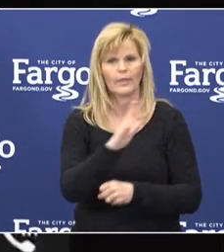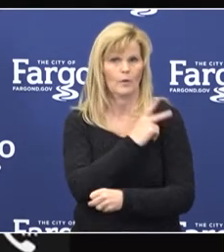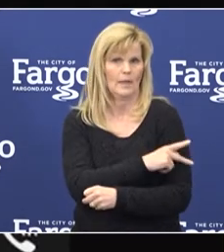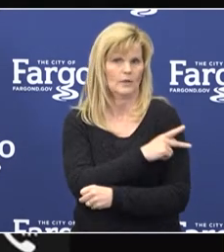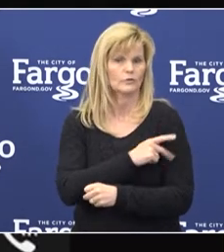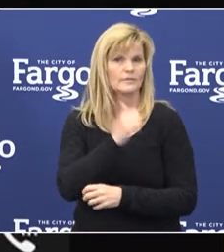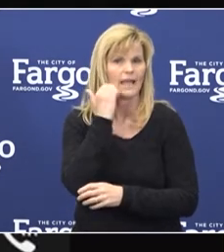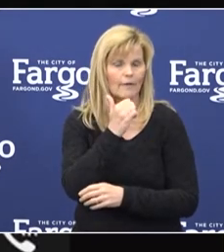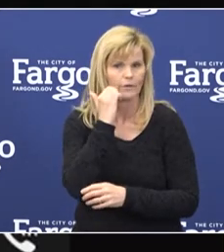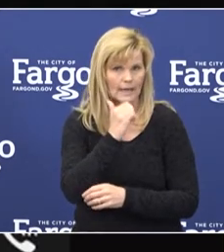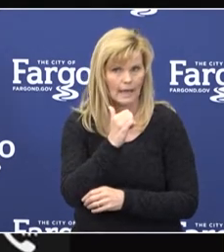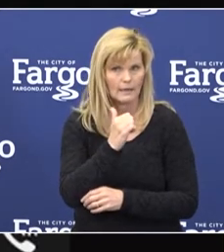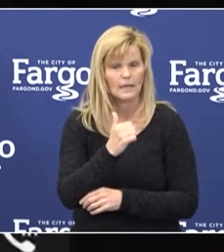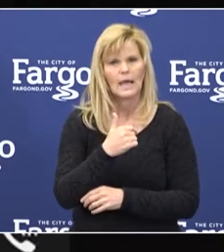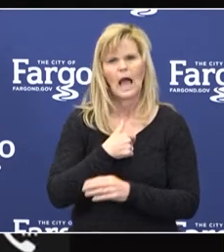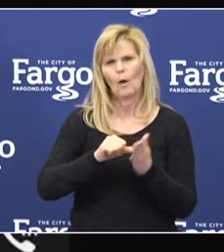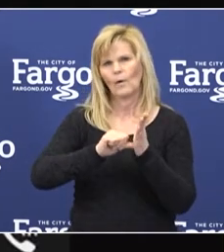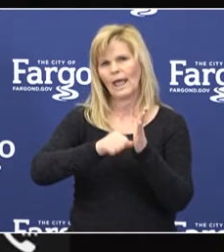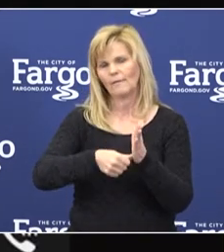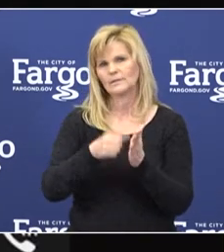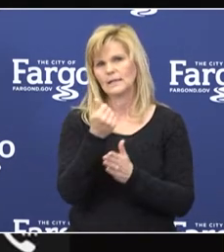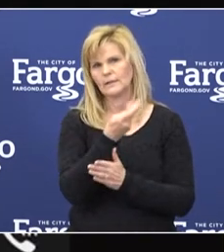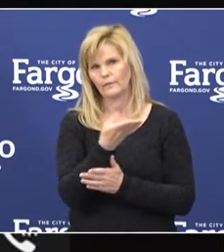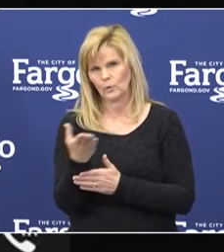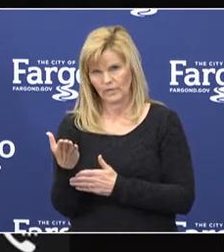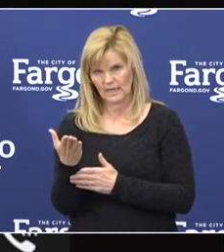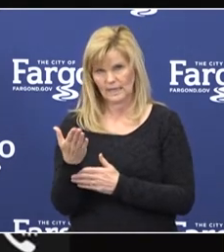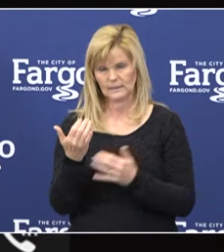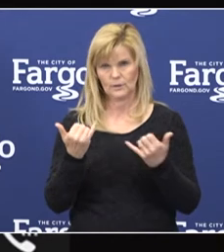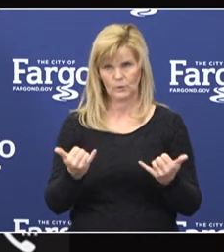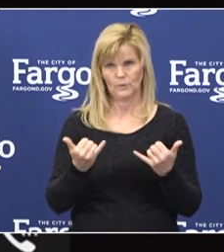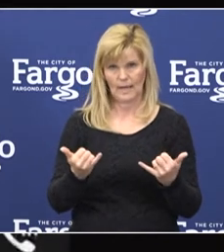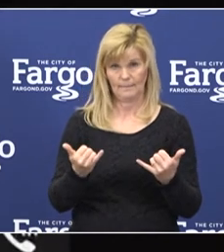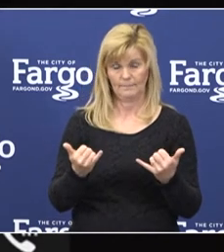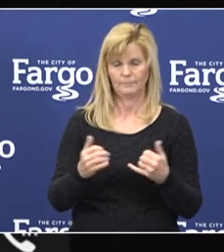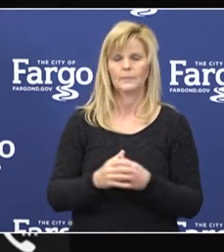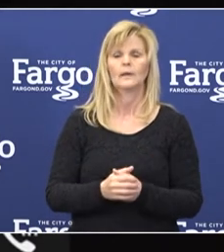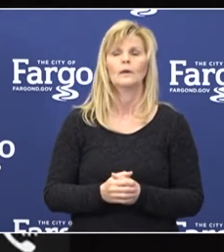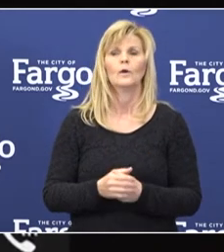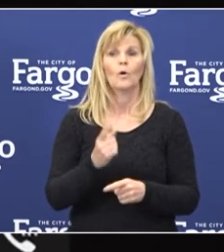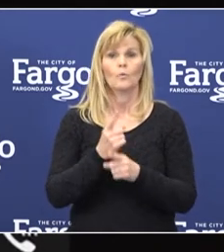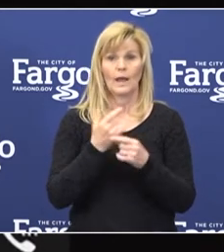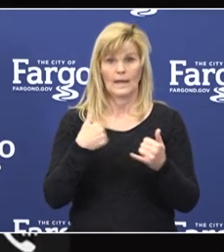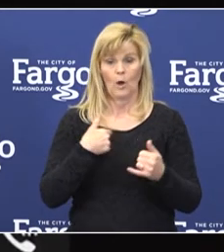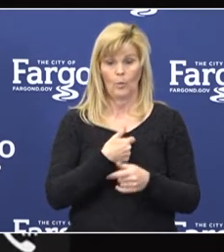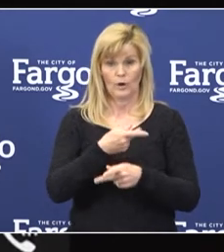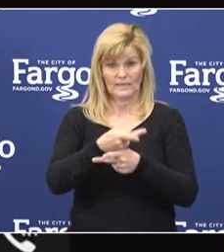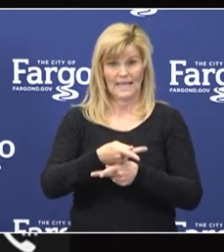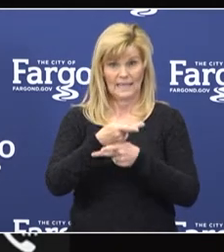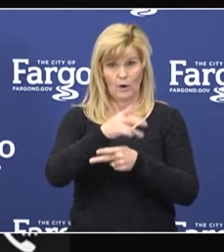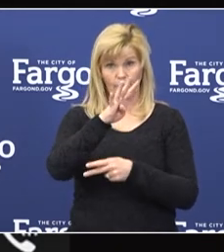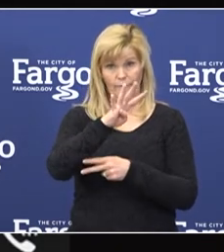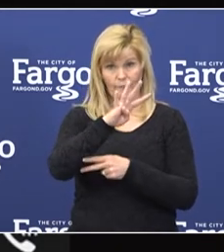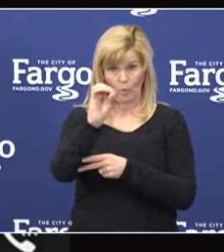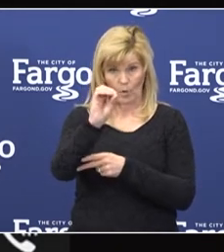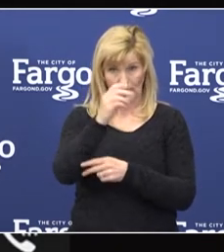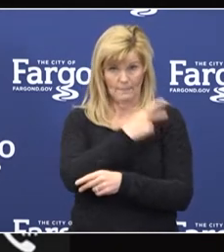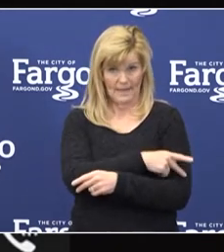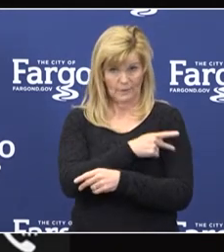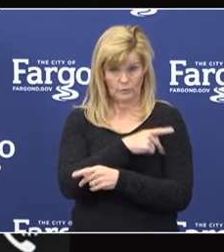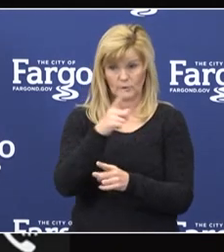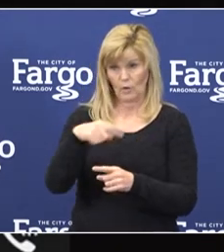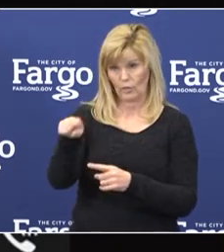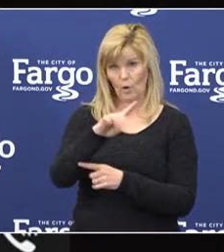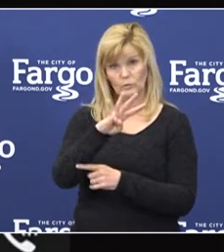So let me highlight a few things I know today. Currently, we're caring for 40 patients who have tested positive for